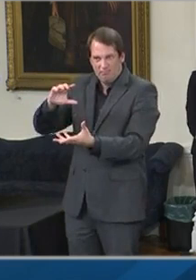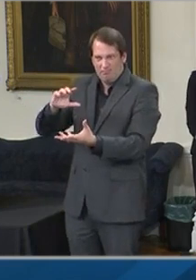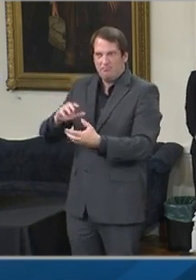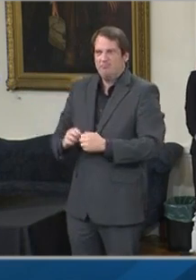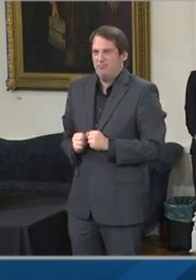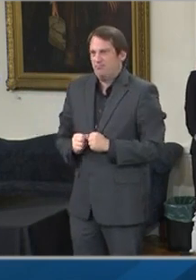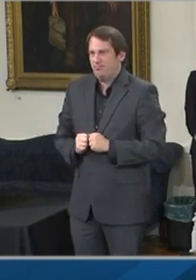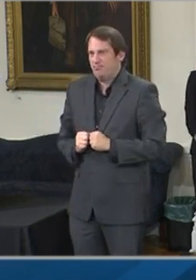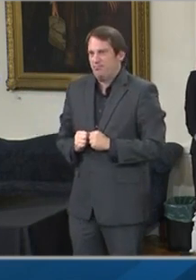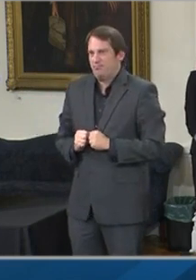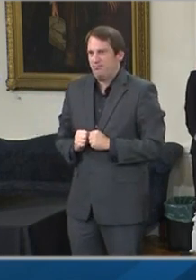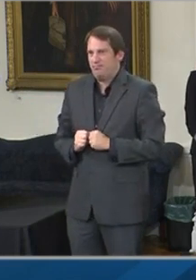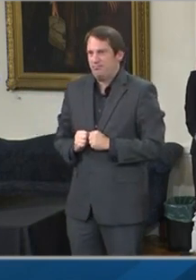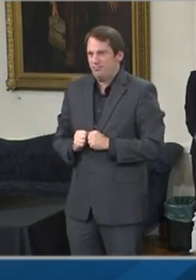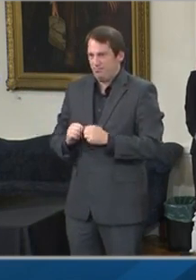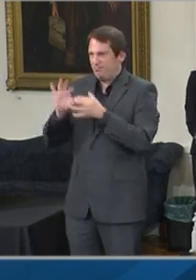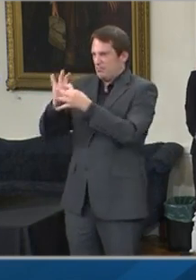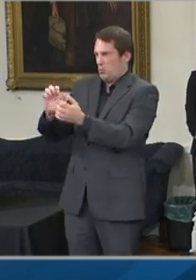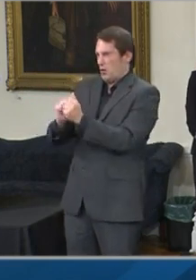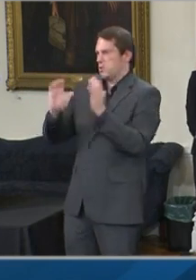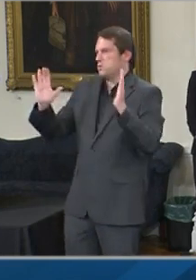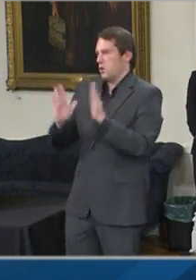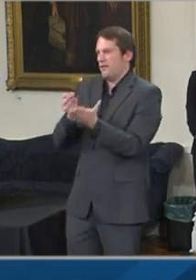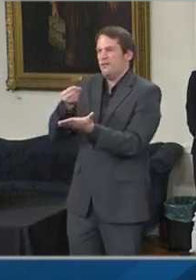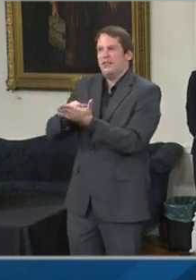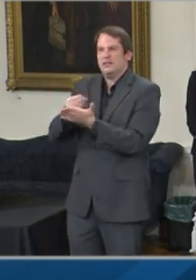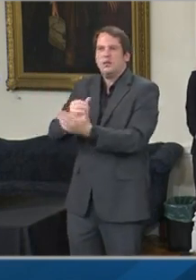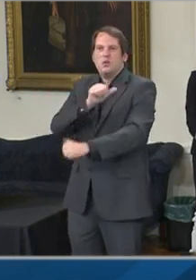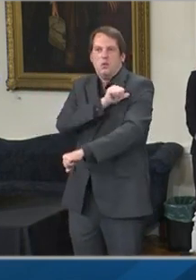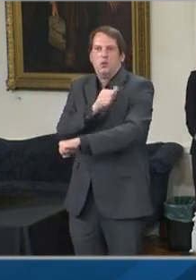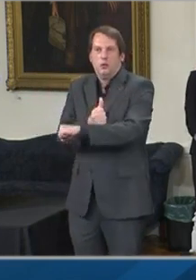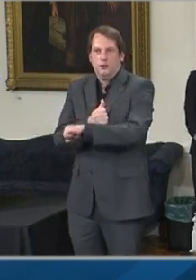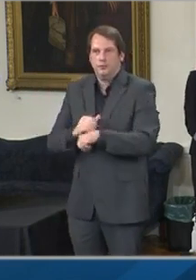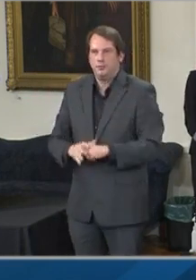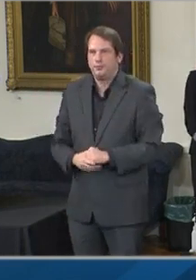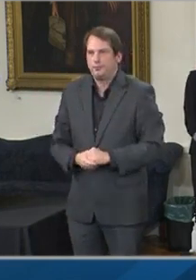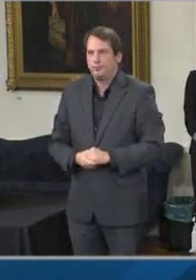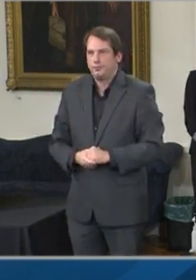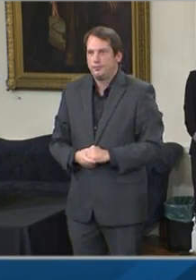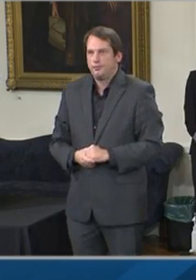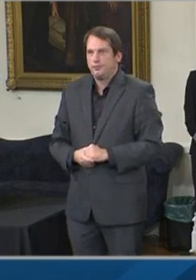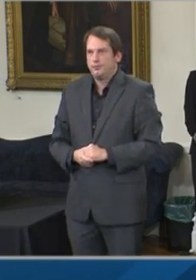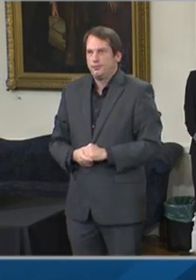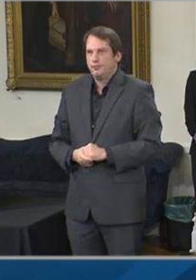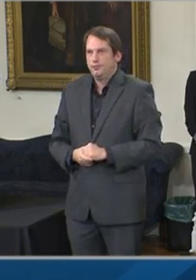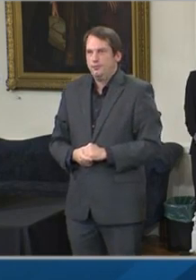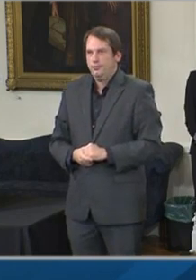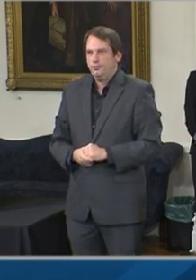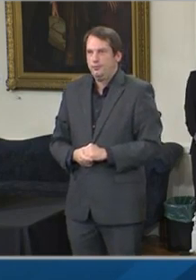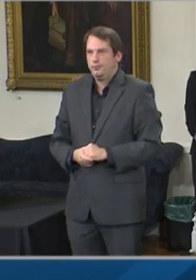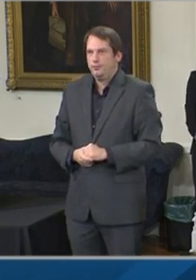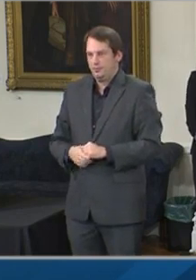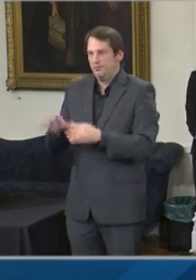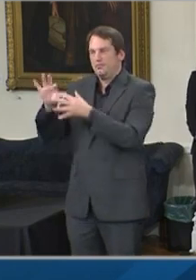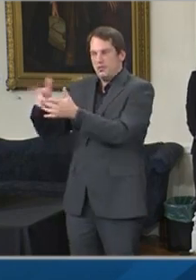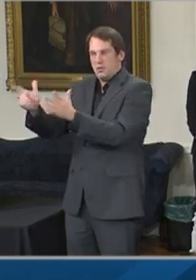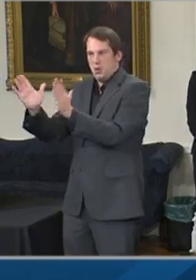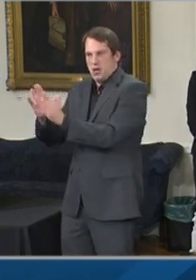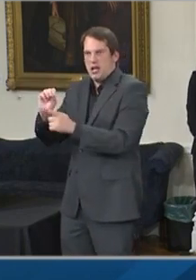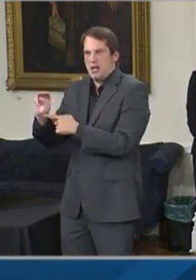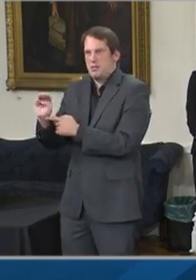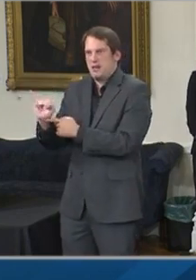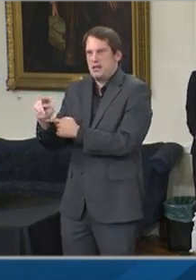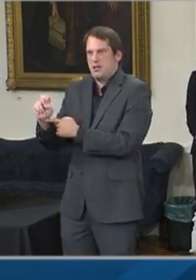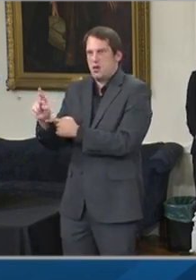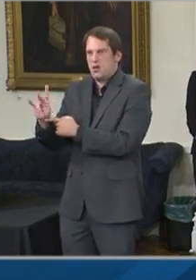Financing Authority, to provide even more small and minority business low-interest loans. Our